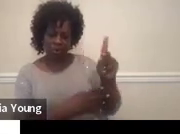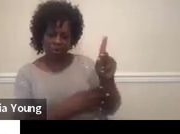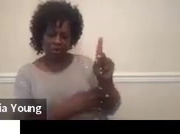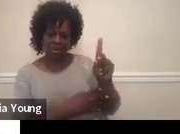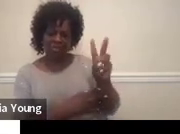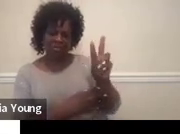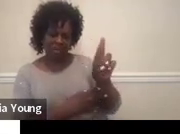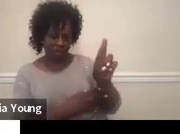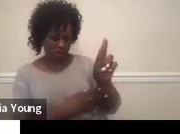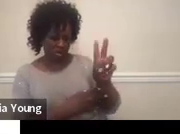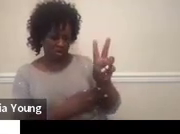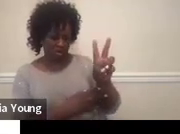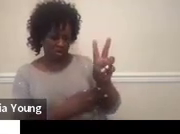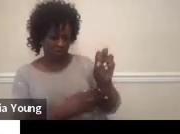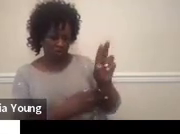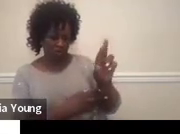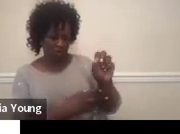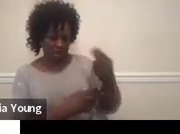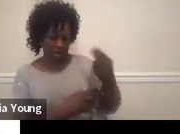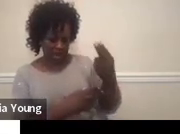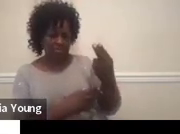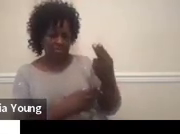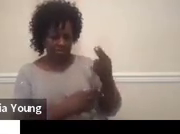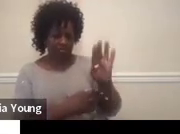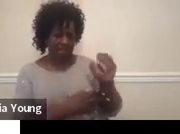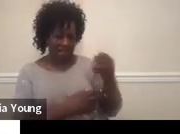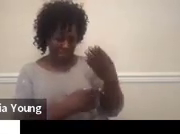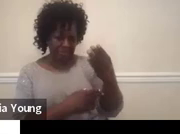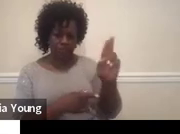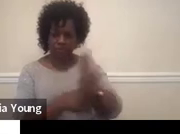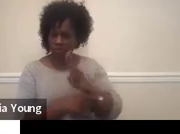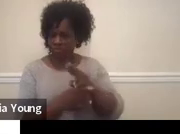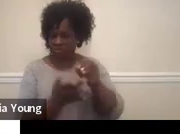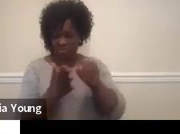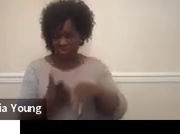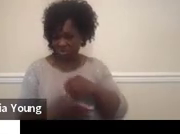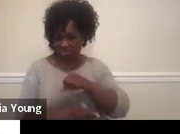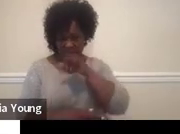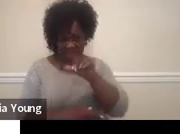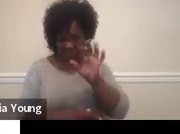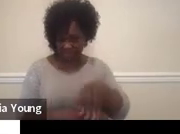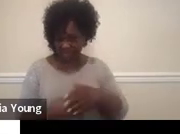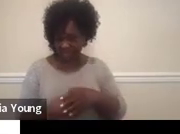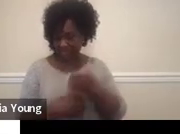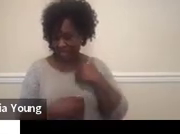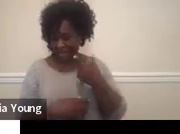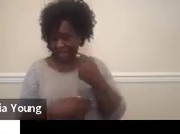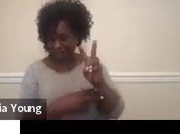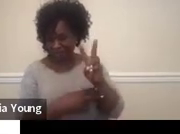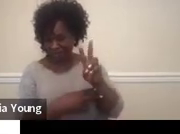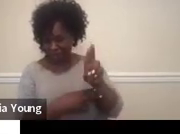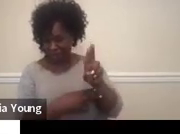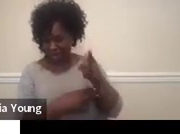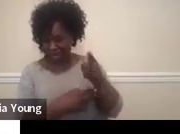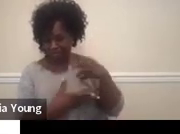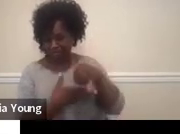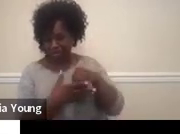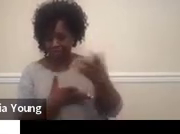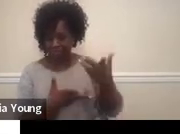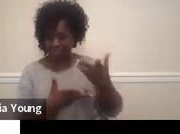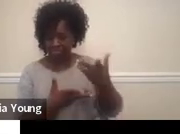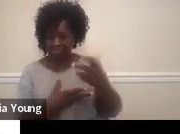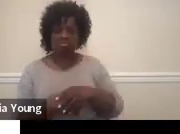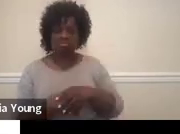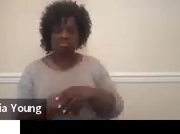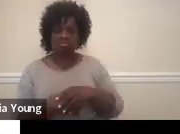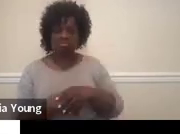uses as well. So your kids might have a login to that if they have a Voc Rehab counselor. This is career one